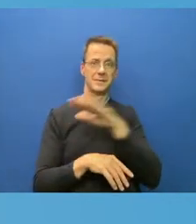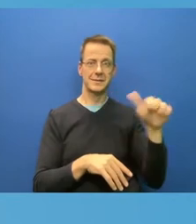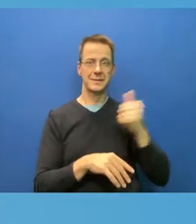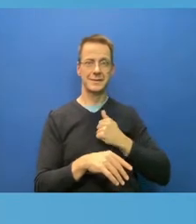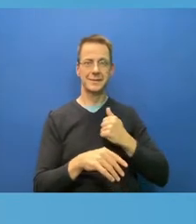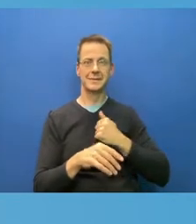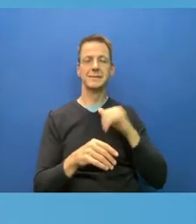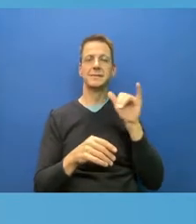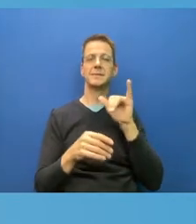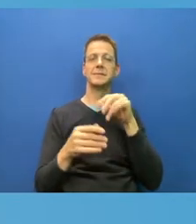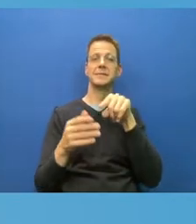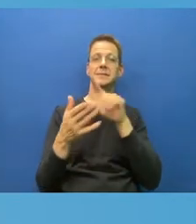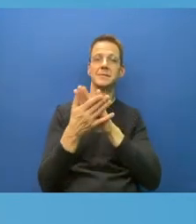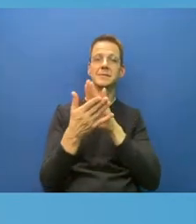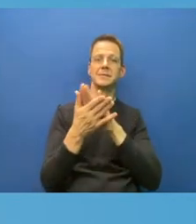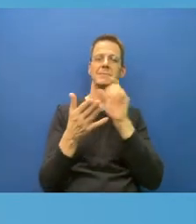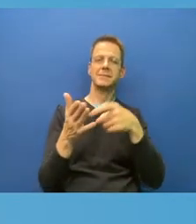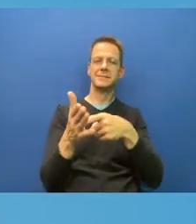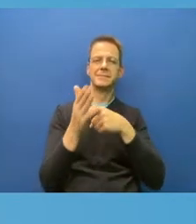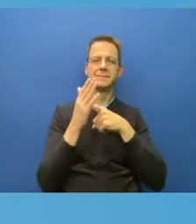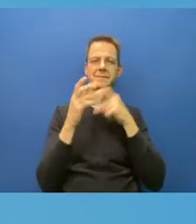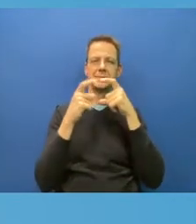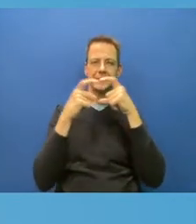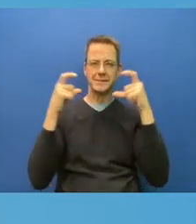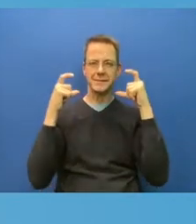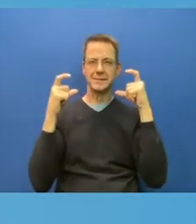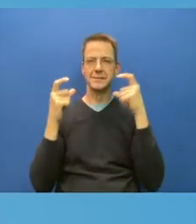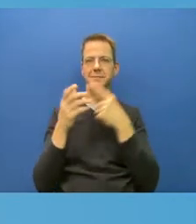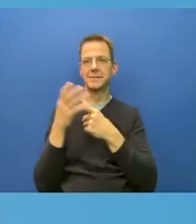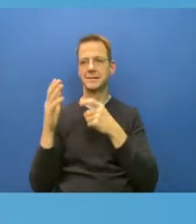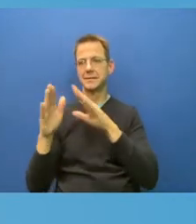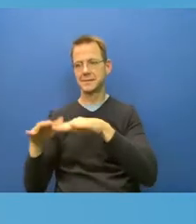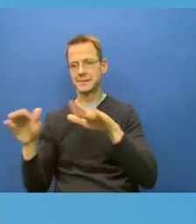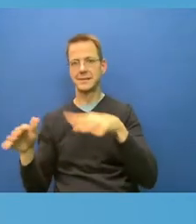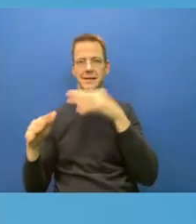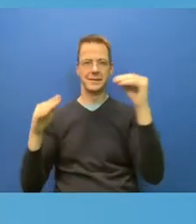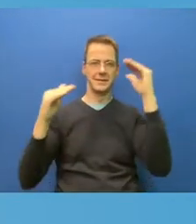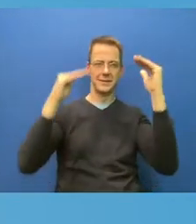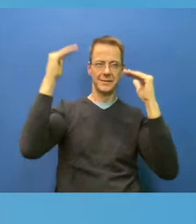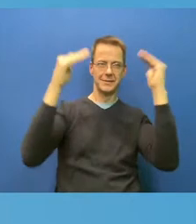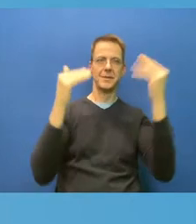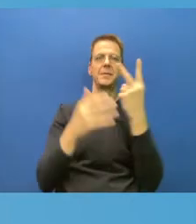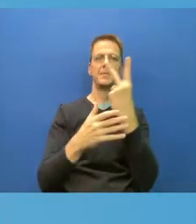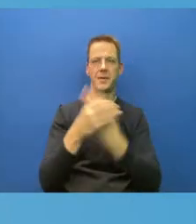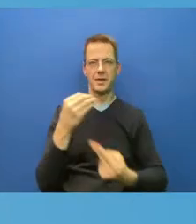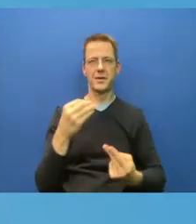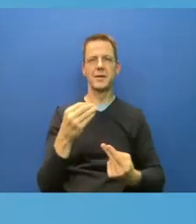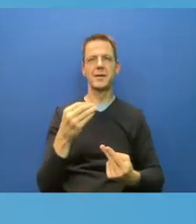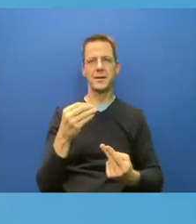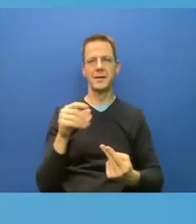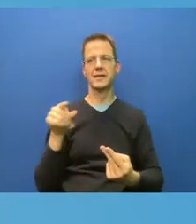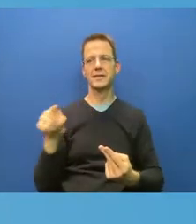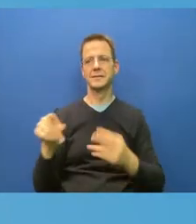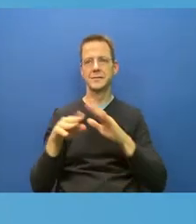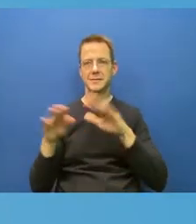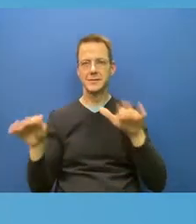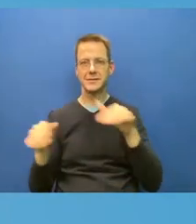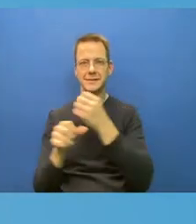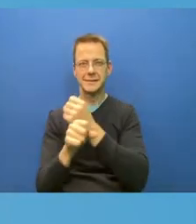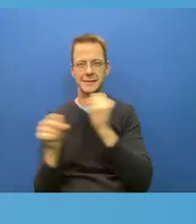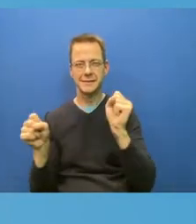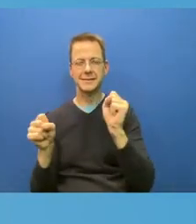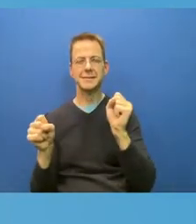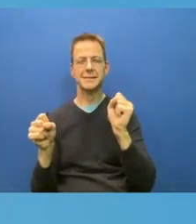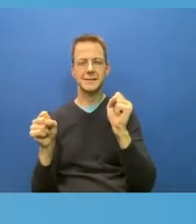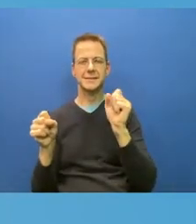Keep the kids safe as much, as much as possible. Use rapid tests twice a week in schools. My three-year-old goes to a preschool. He's rapid